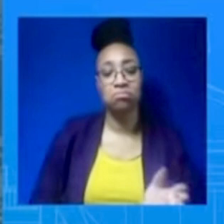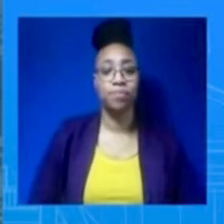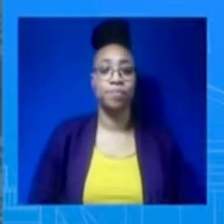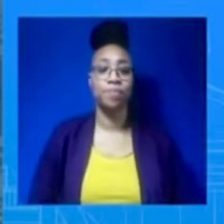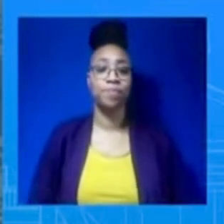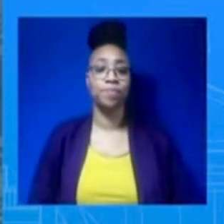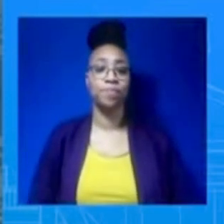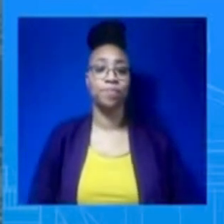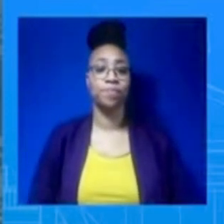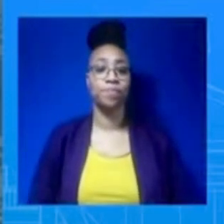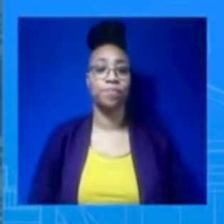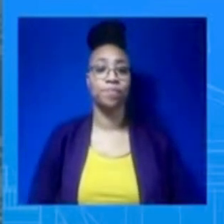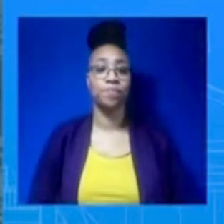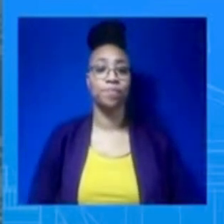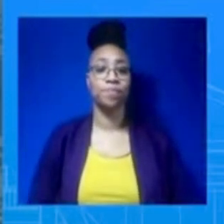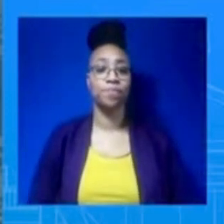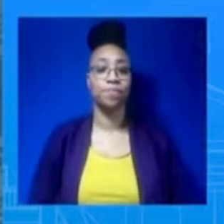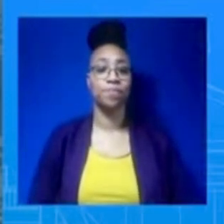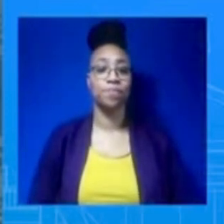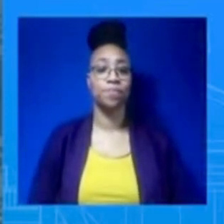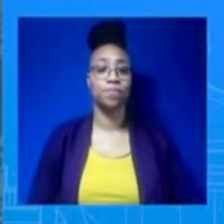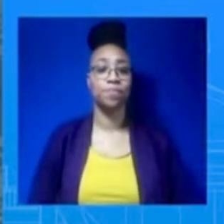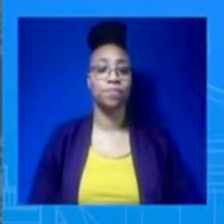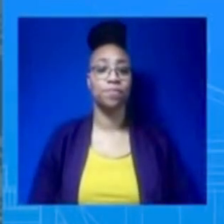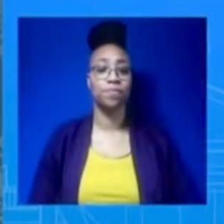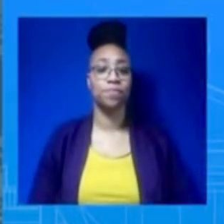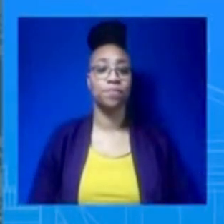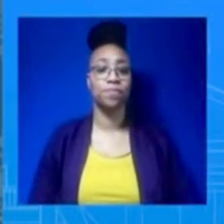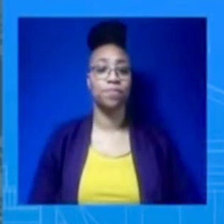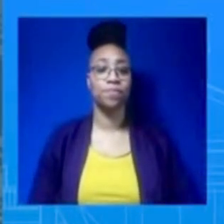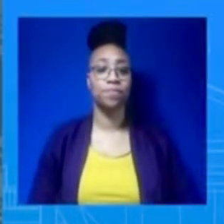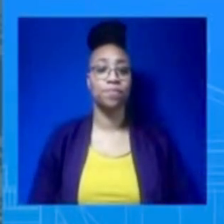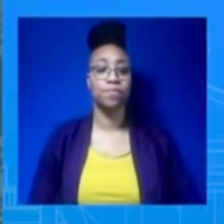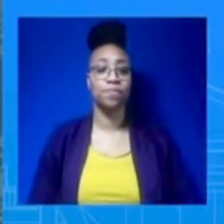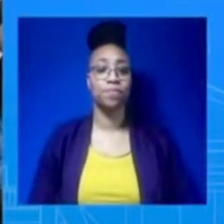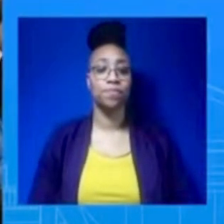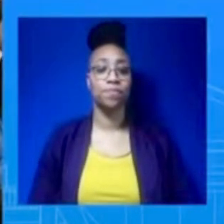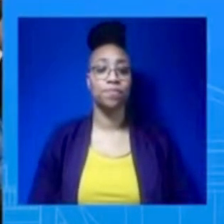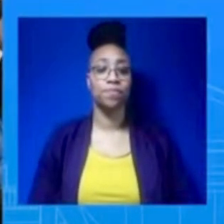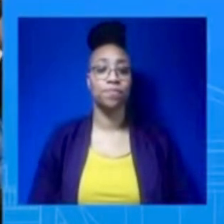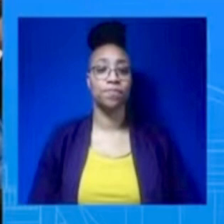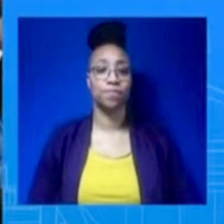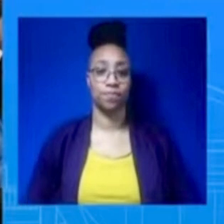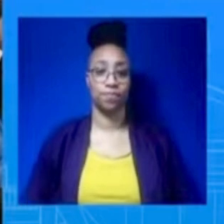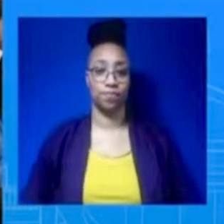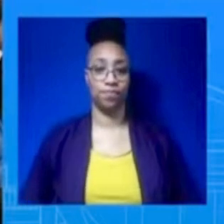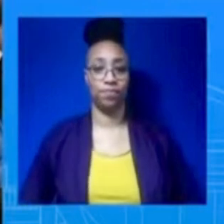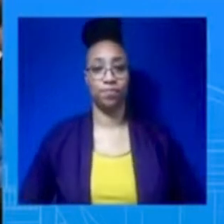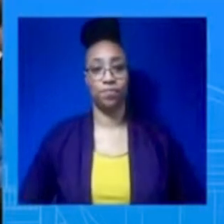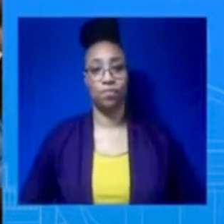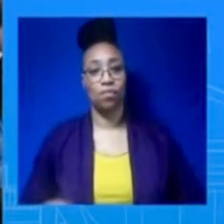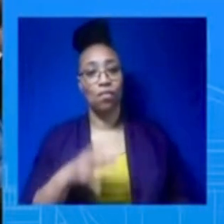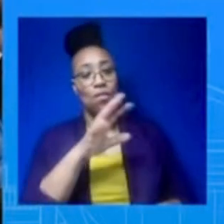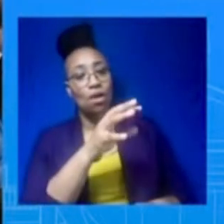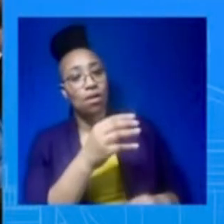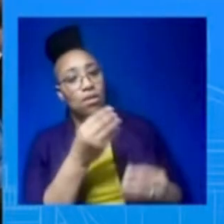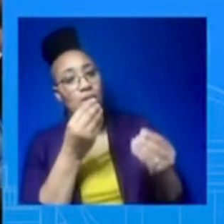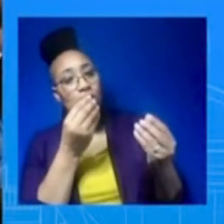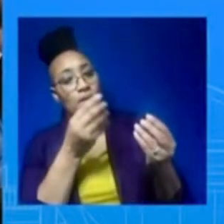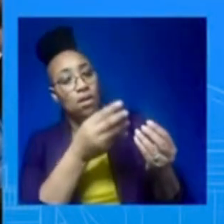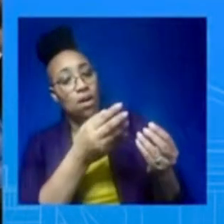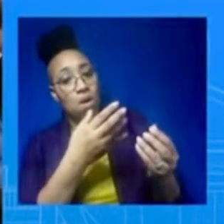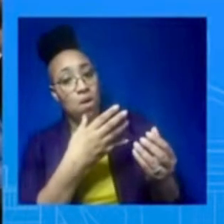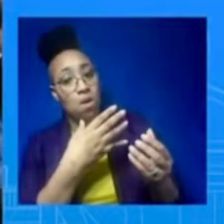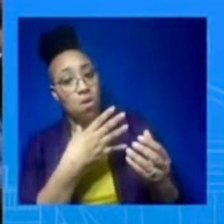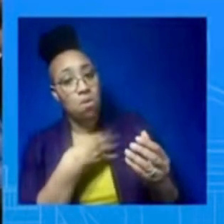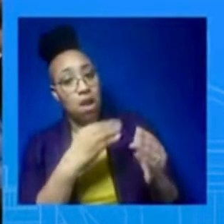Thank you. Earlier today, when the White House released some background information on Ohio, one thing that was said by officials